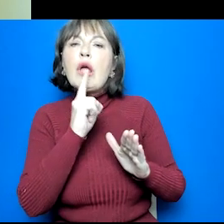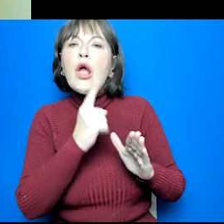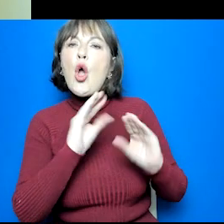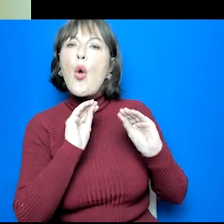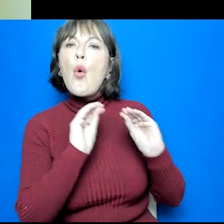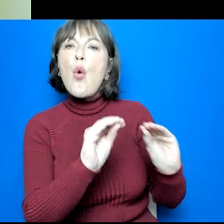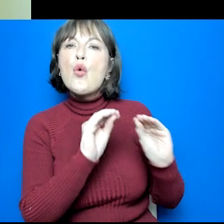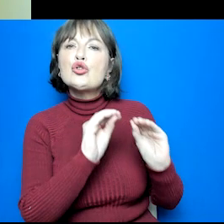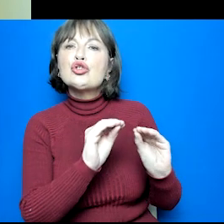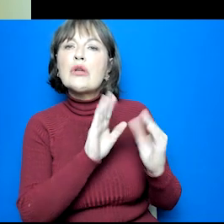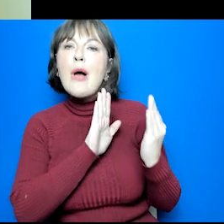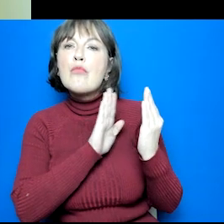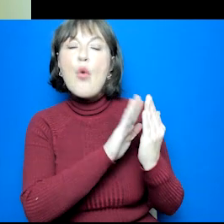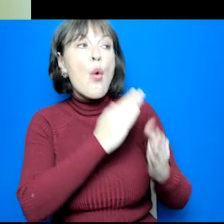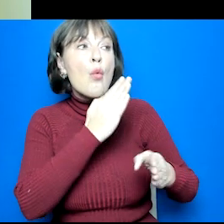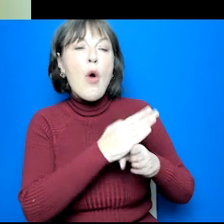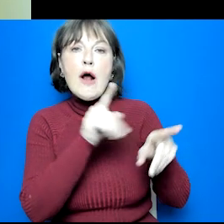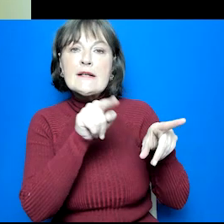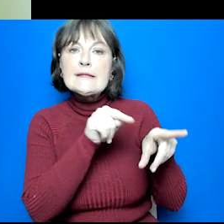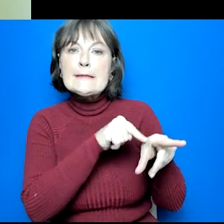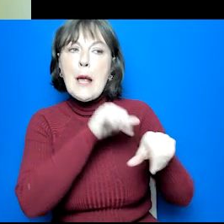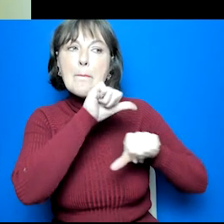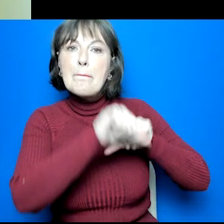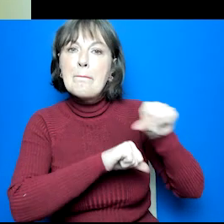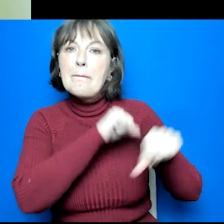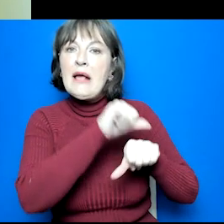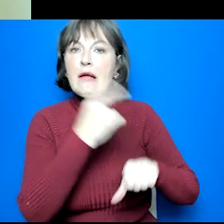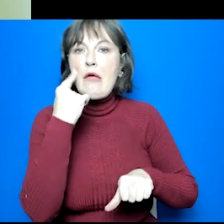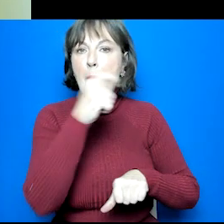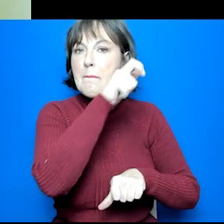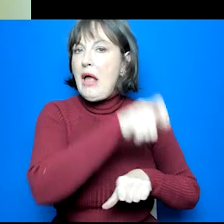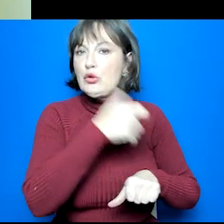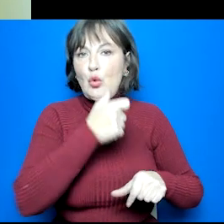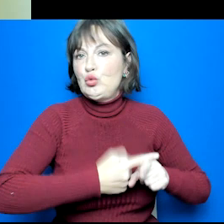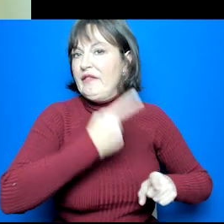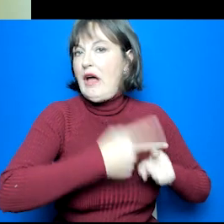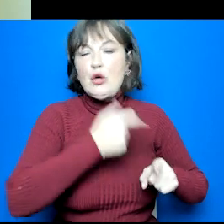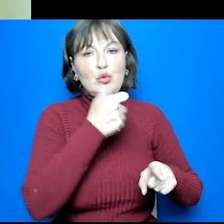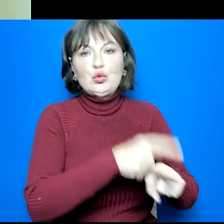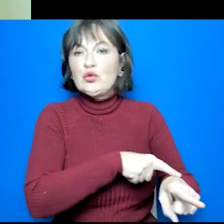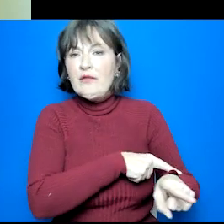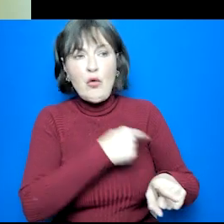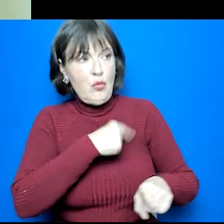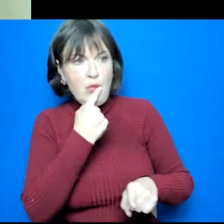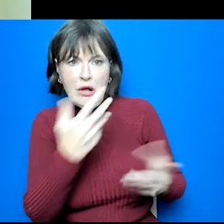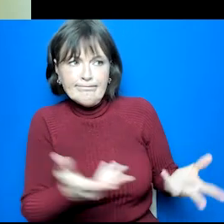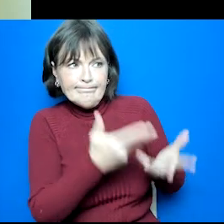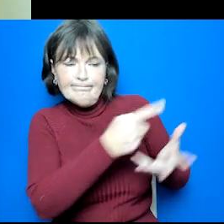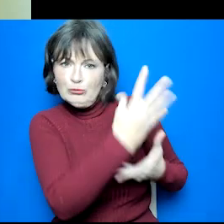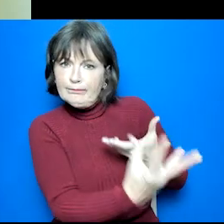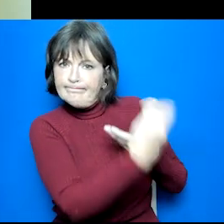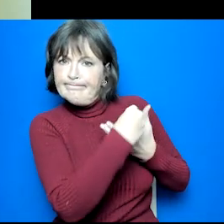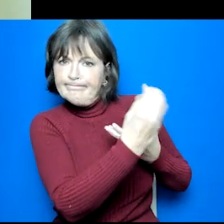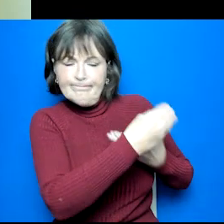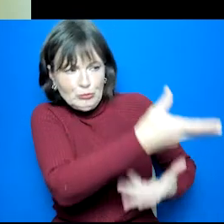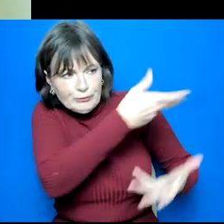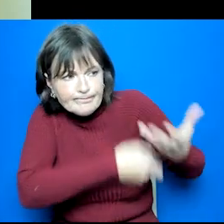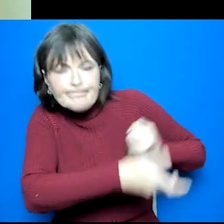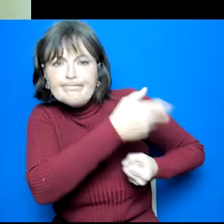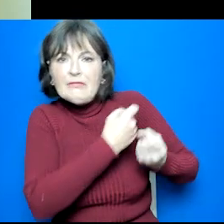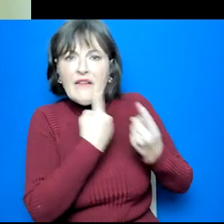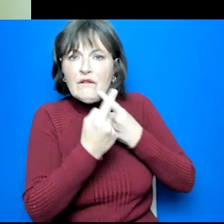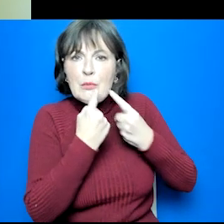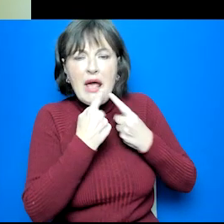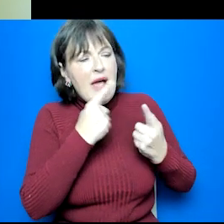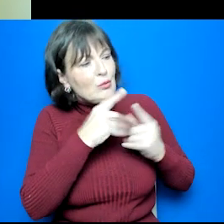guidance, and we work at the pace of the young people that we are supporting. We encourage them to be actively involved when they come to meet us, and we help them to see what they